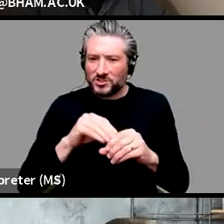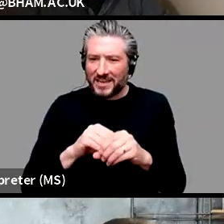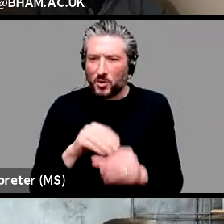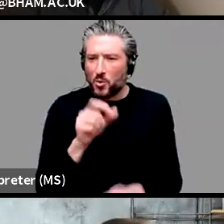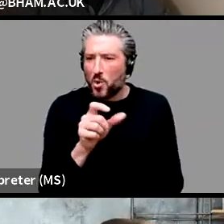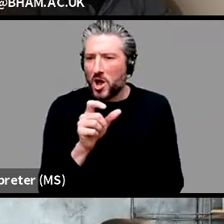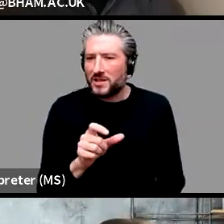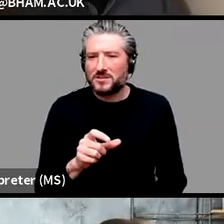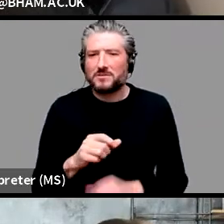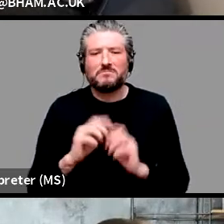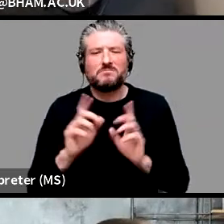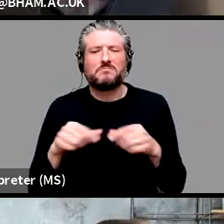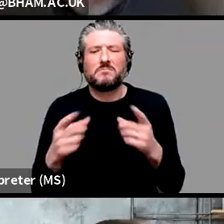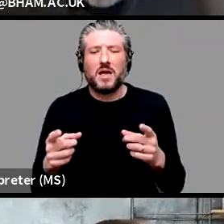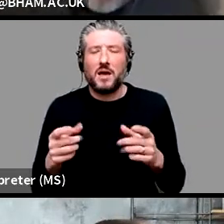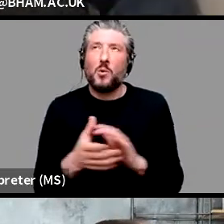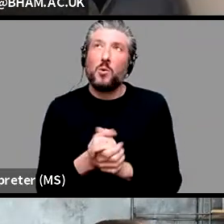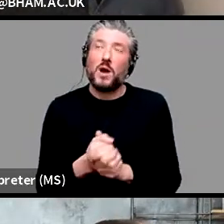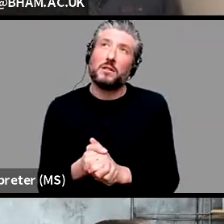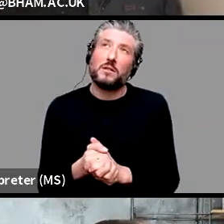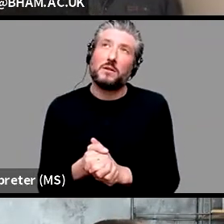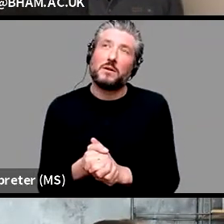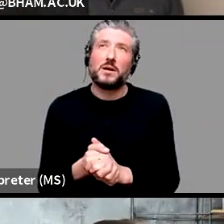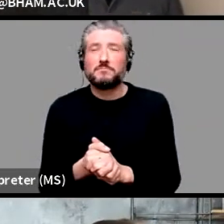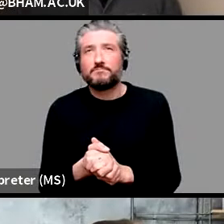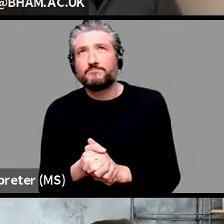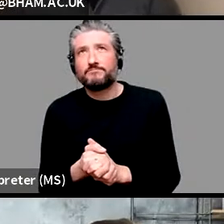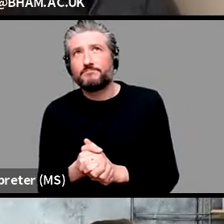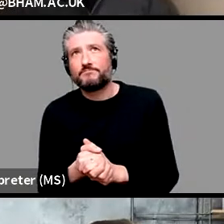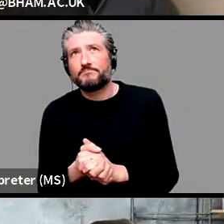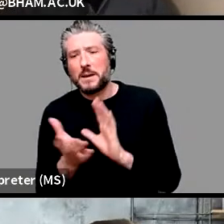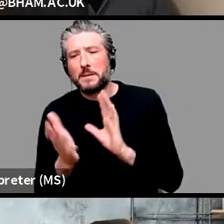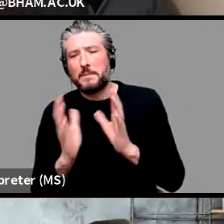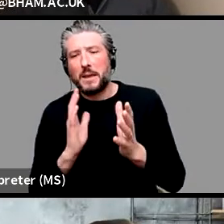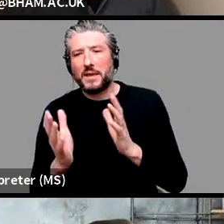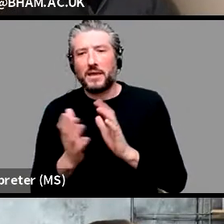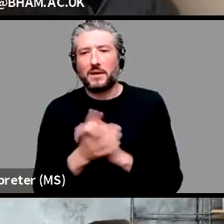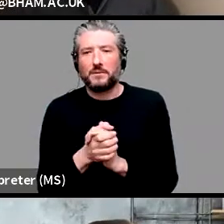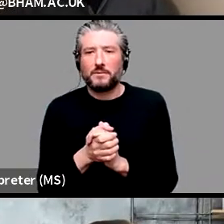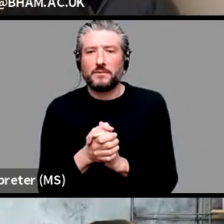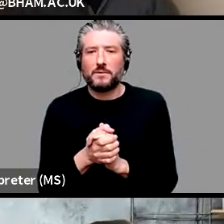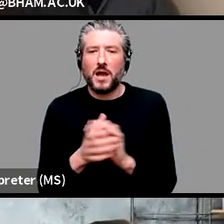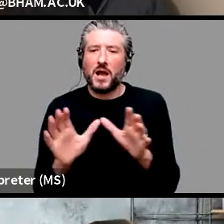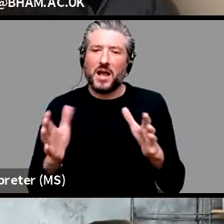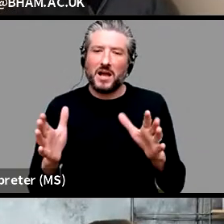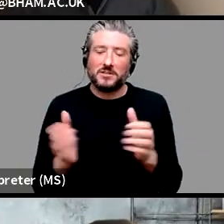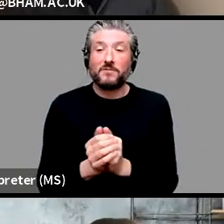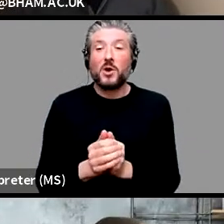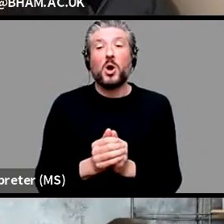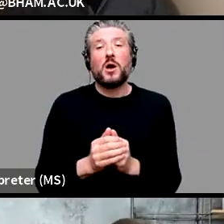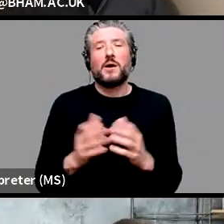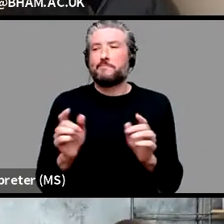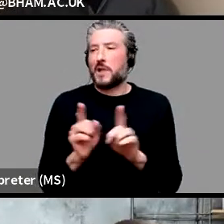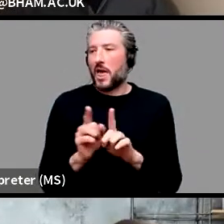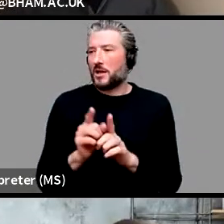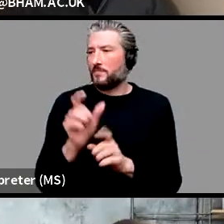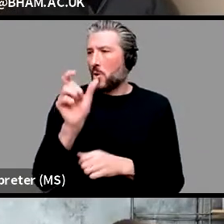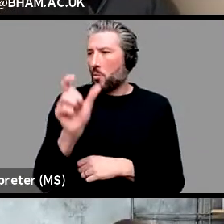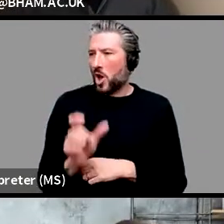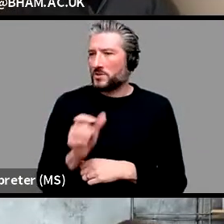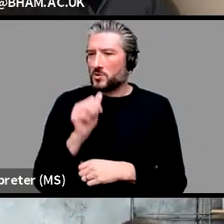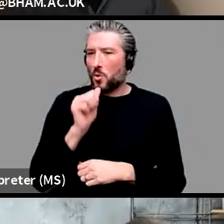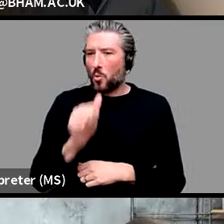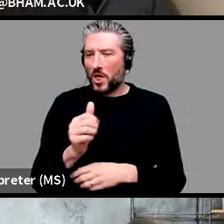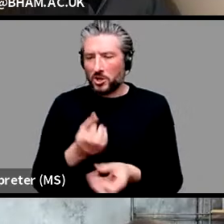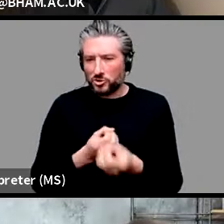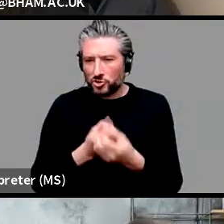you know, um, kind of, um, words that convey like extents or